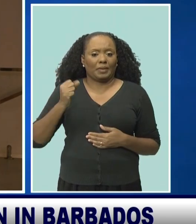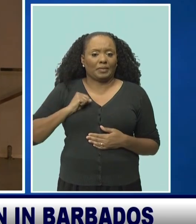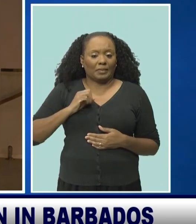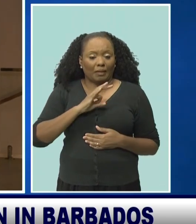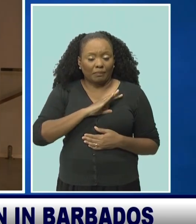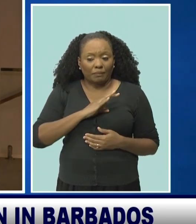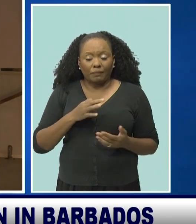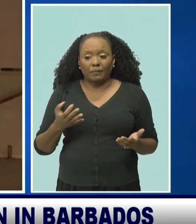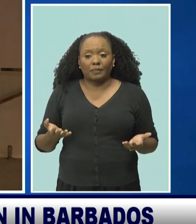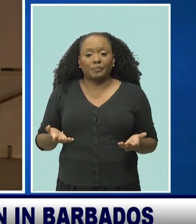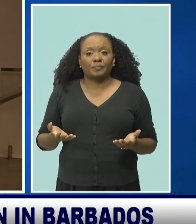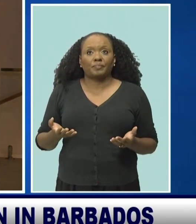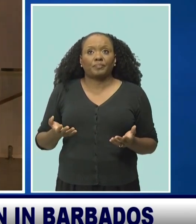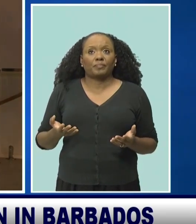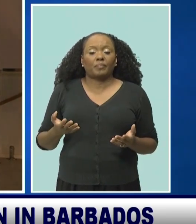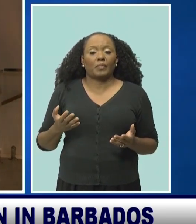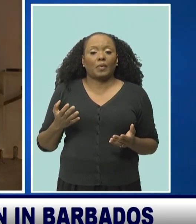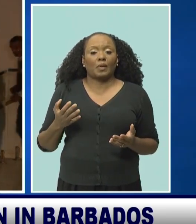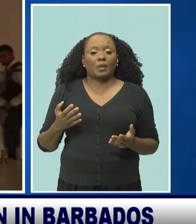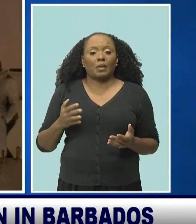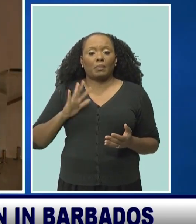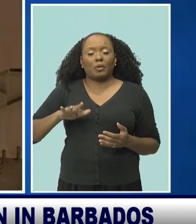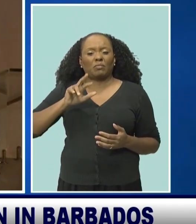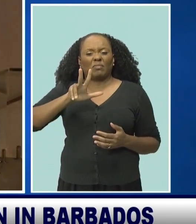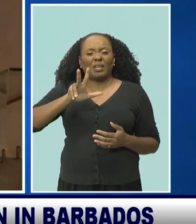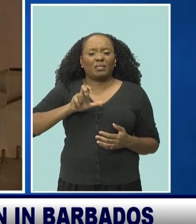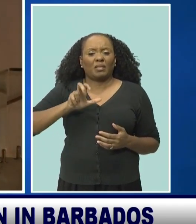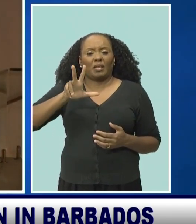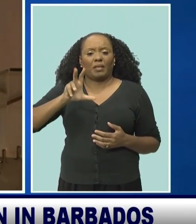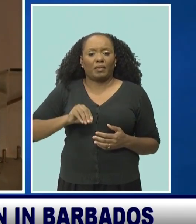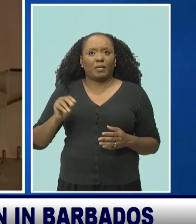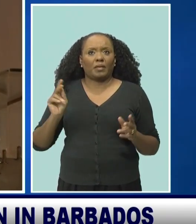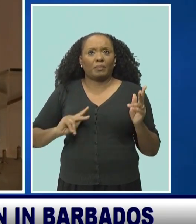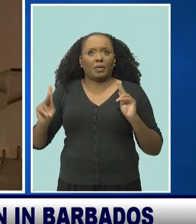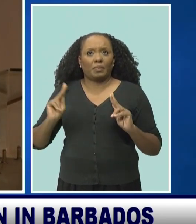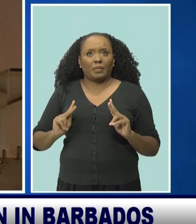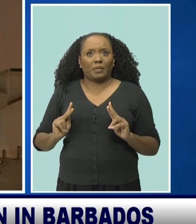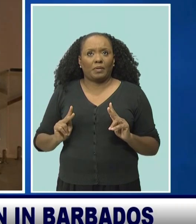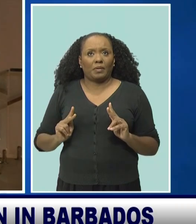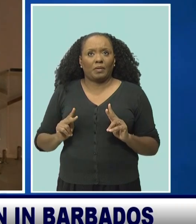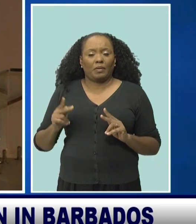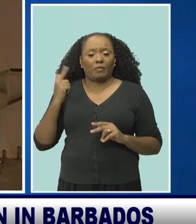We employ about 330 people in the three restaurants,